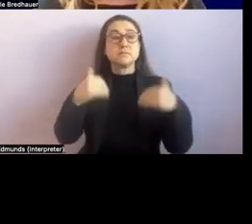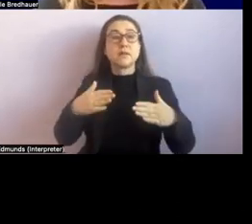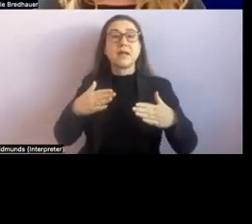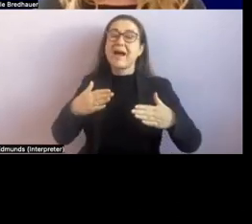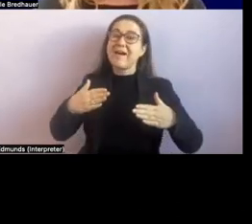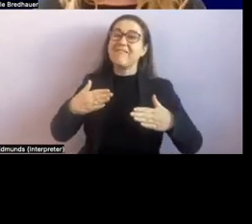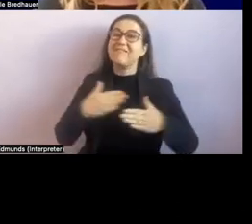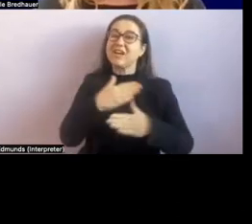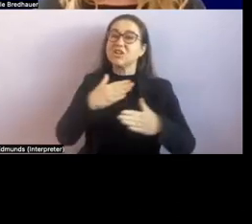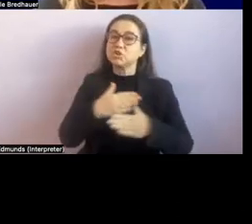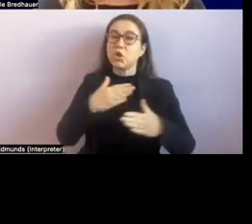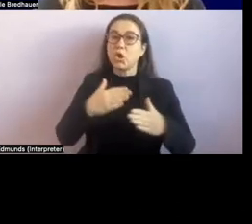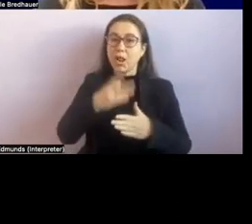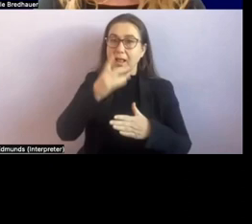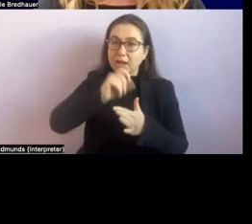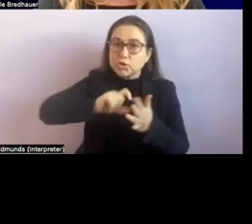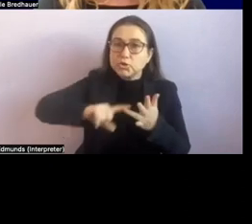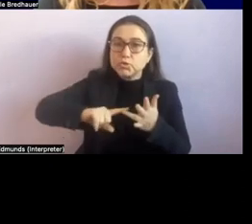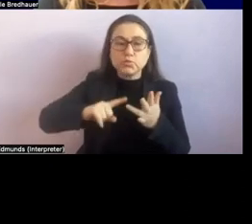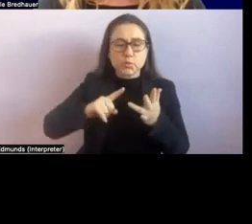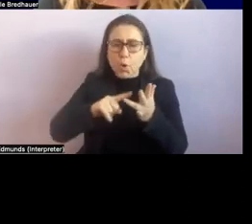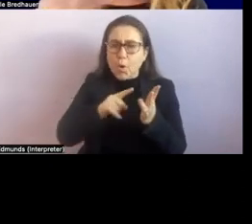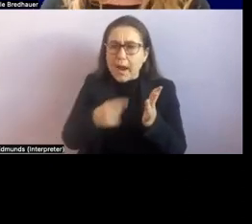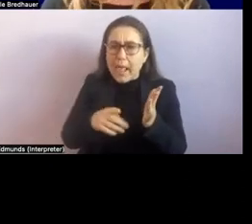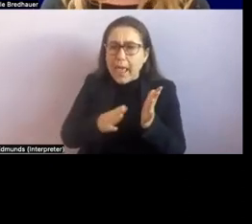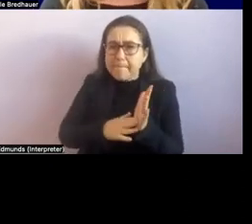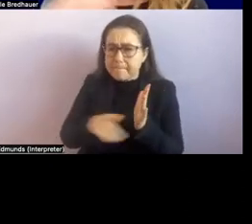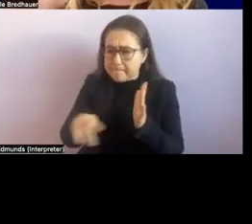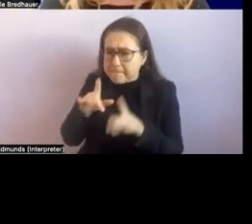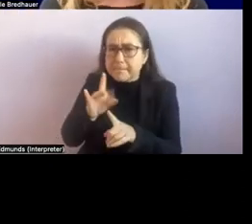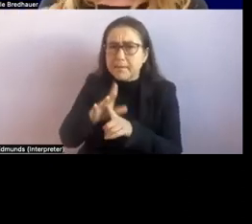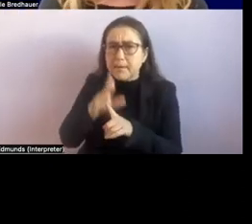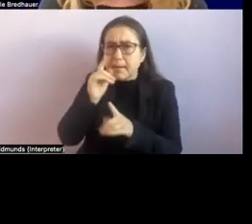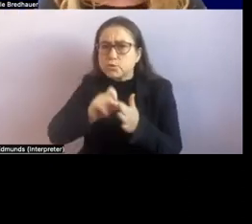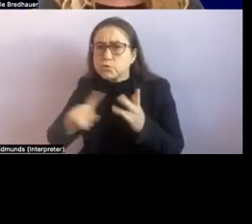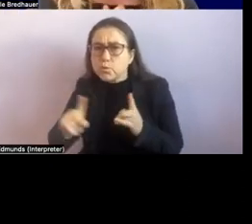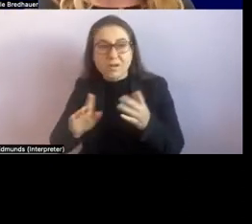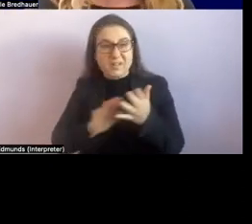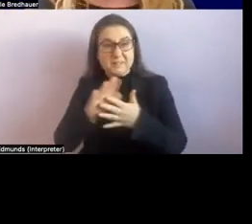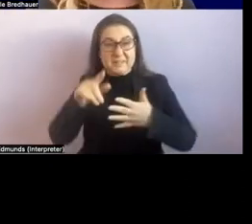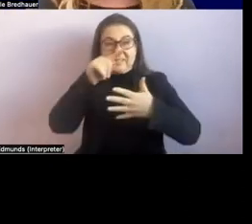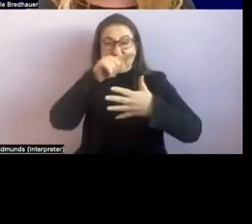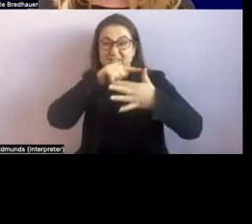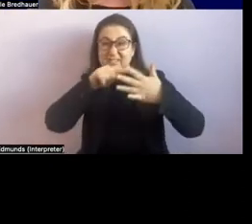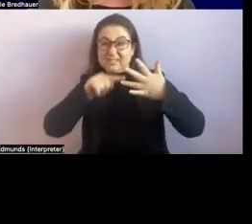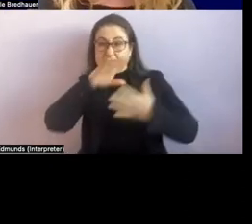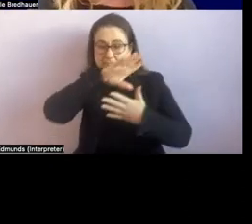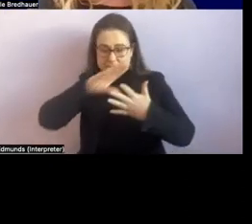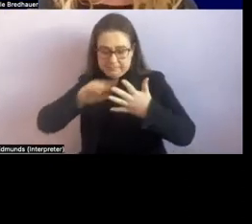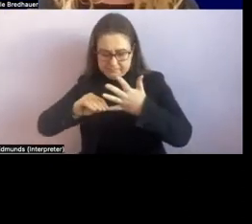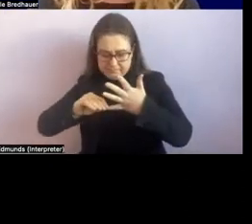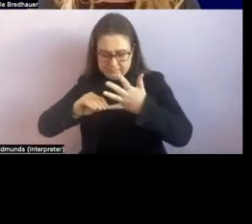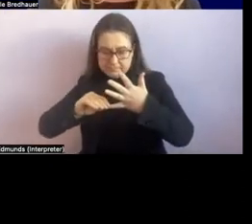of the O&M strategies, which really pulls all these areas together.